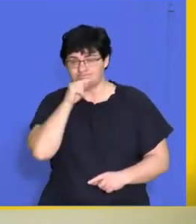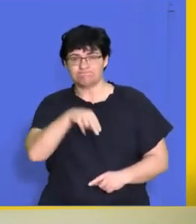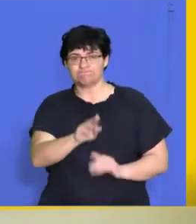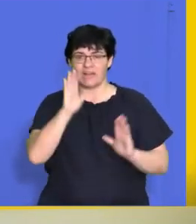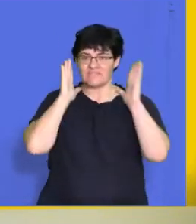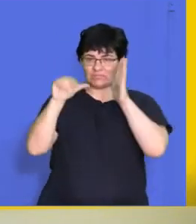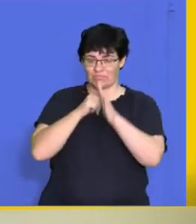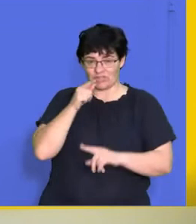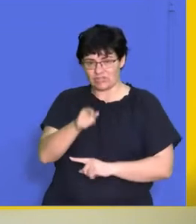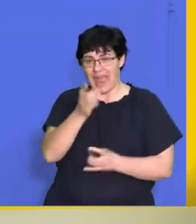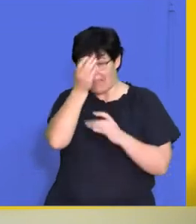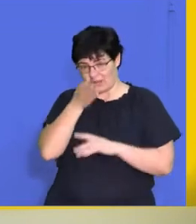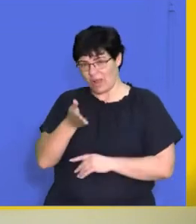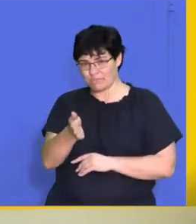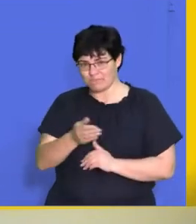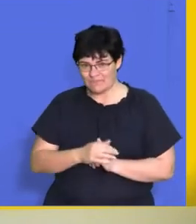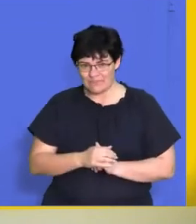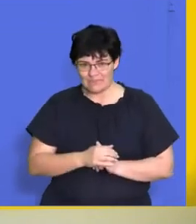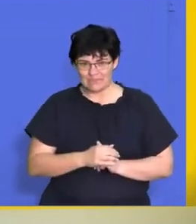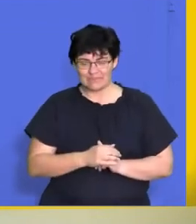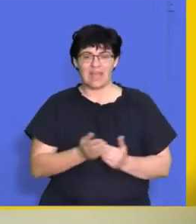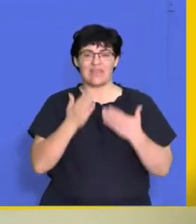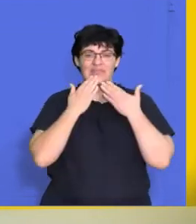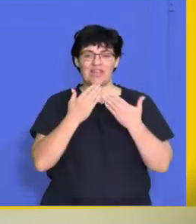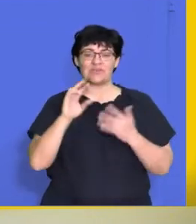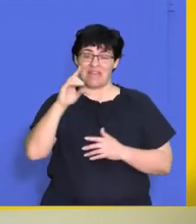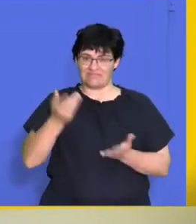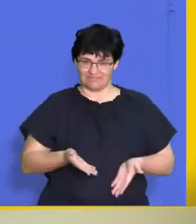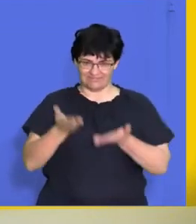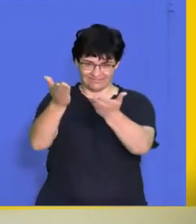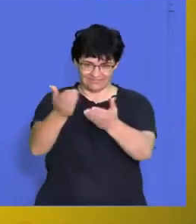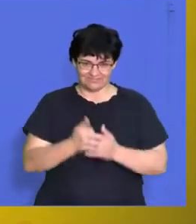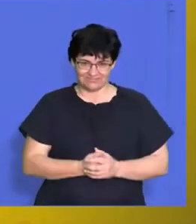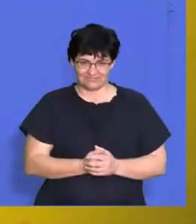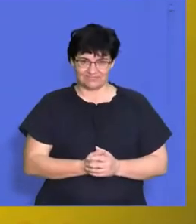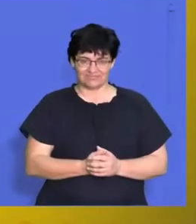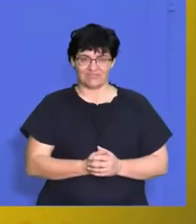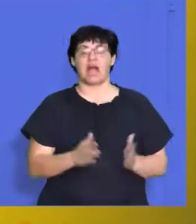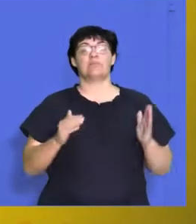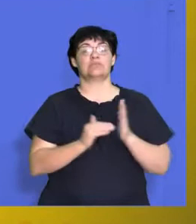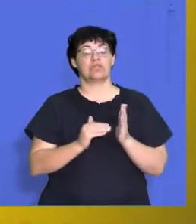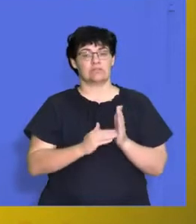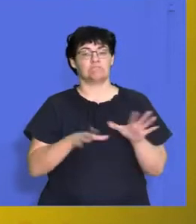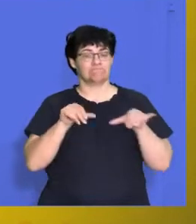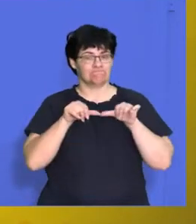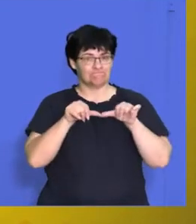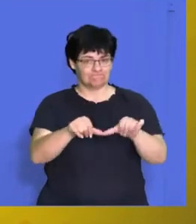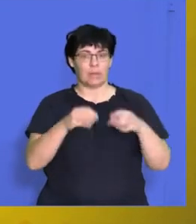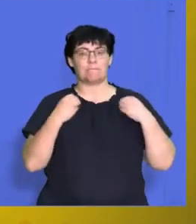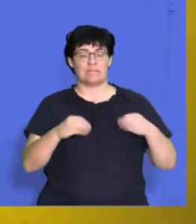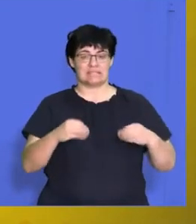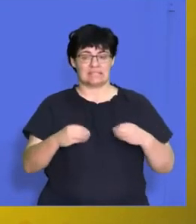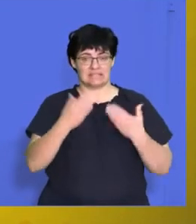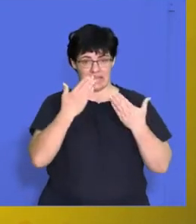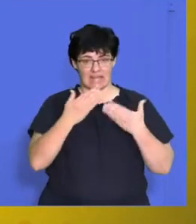Facebook page and all of the details will be there. Thank you so much, Dave, and over to you. Matriks, we're going to be carrying on with Business Studies